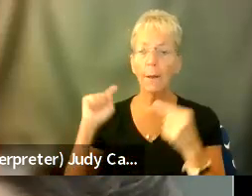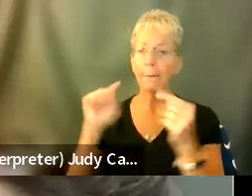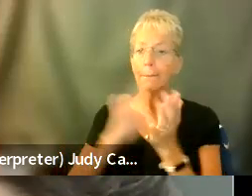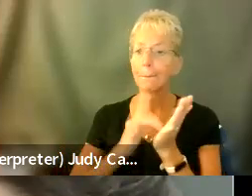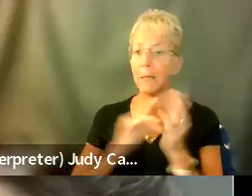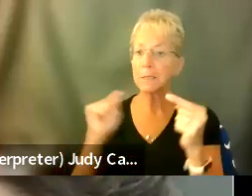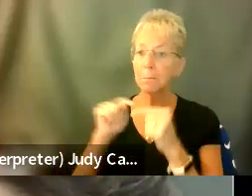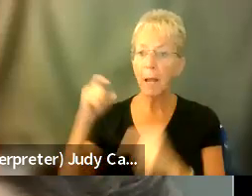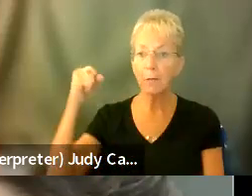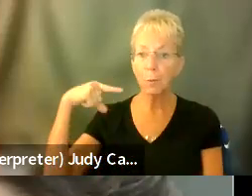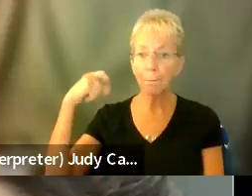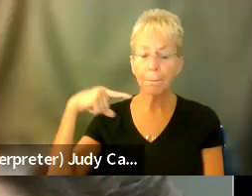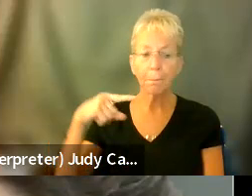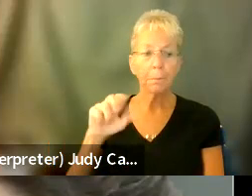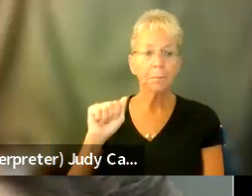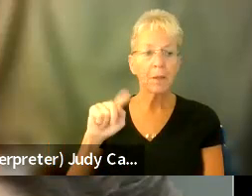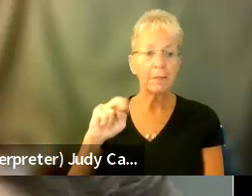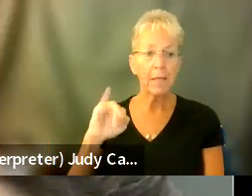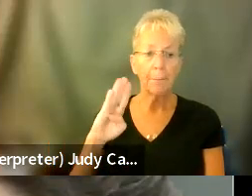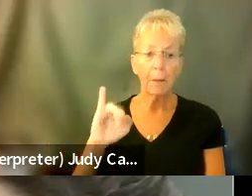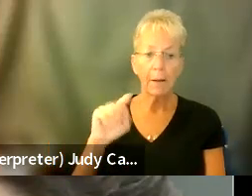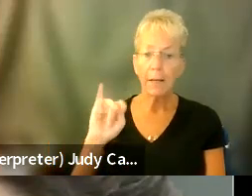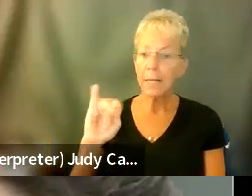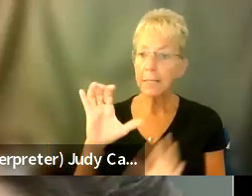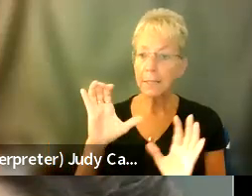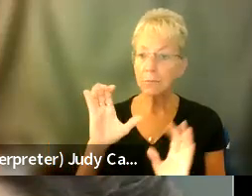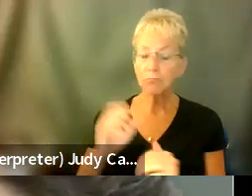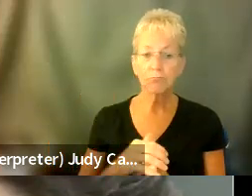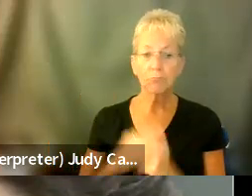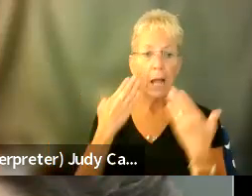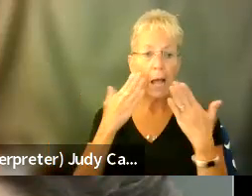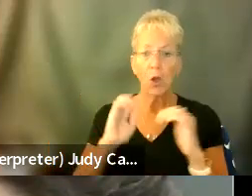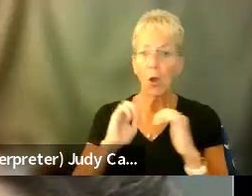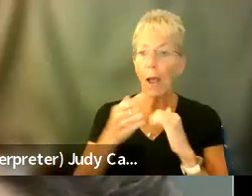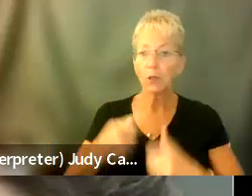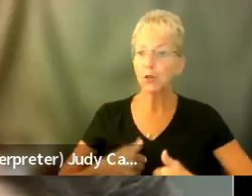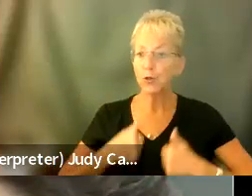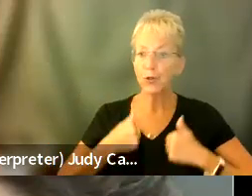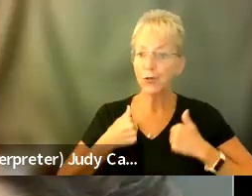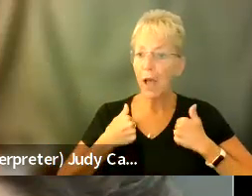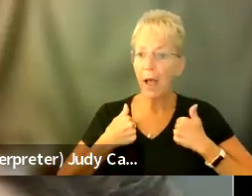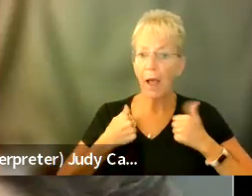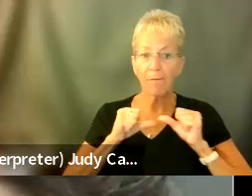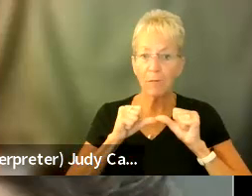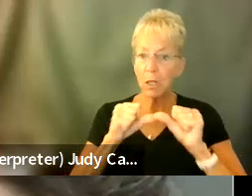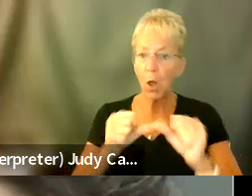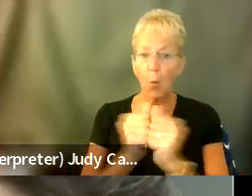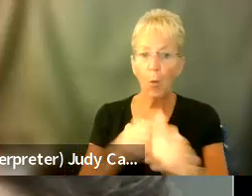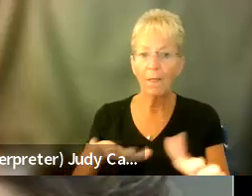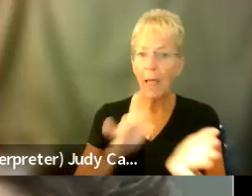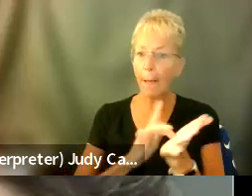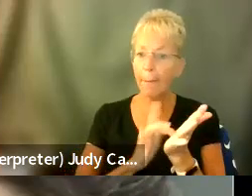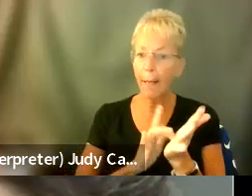drip and an antibiotic drip, he said, I don't know how you survive this long without pain medication,